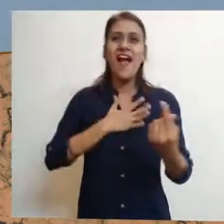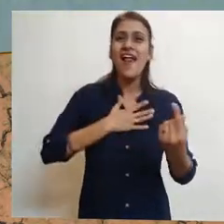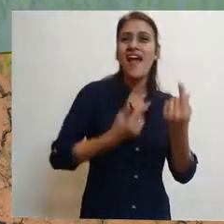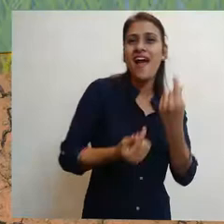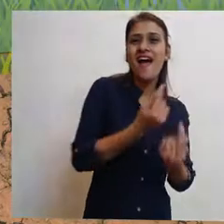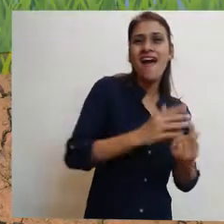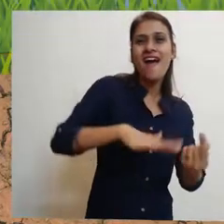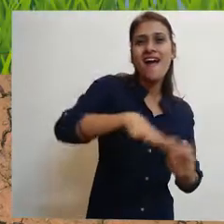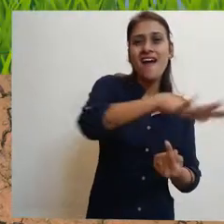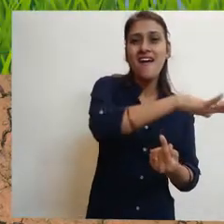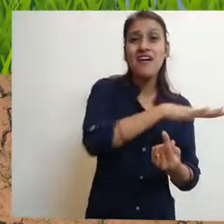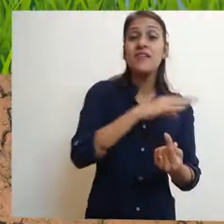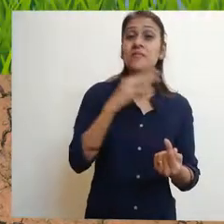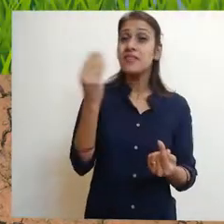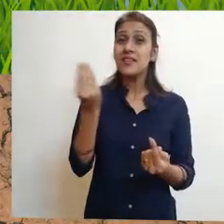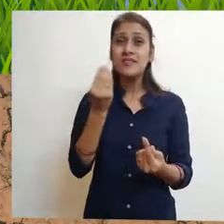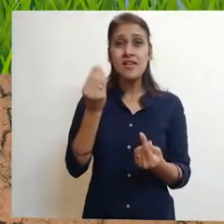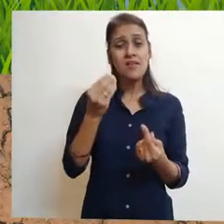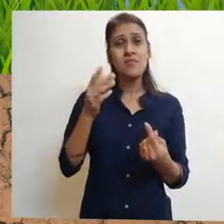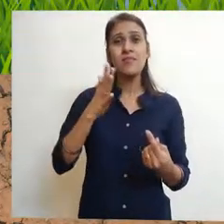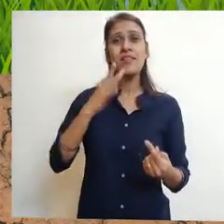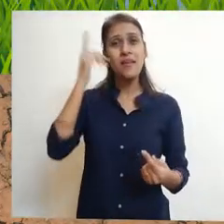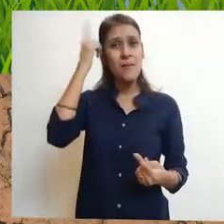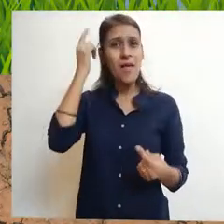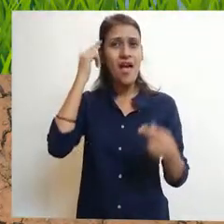the grass grew a brighter green.